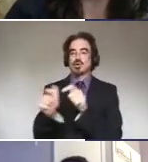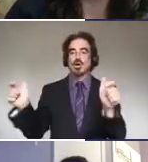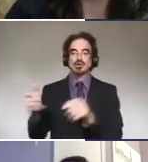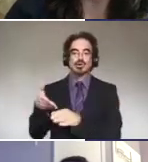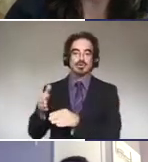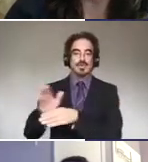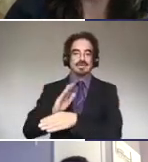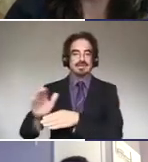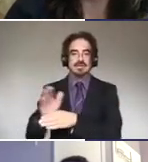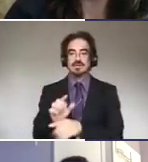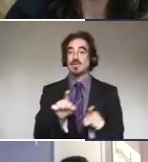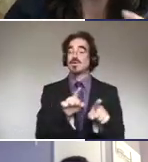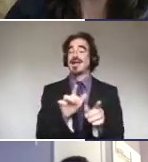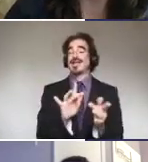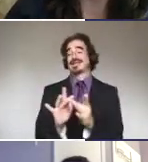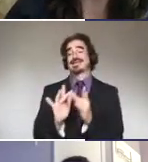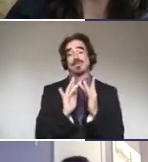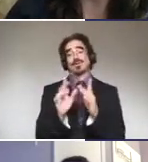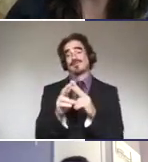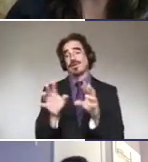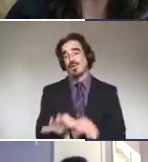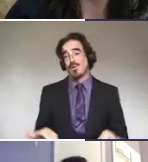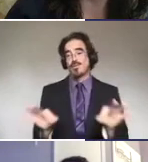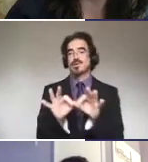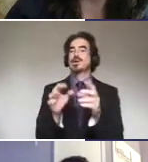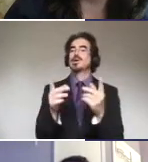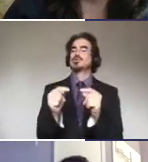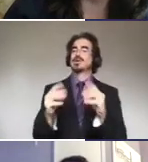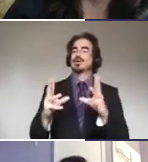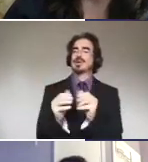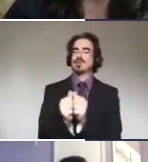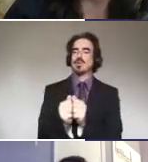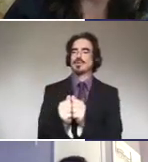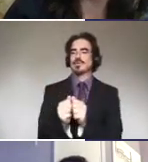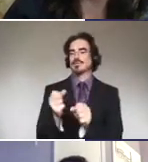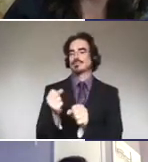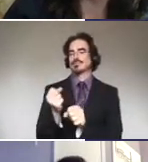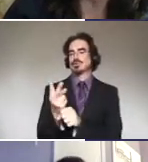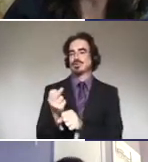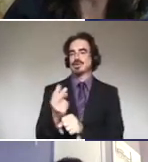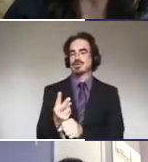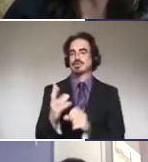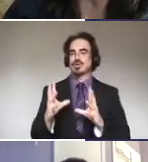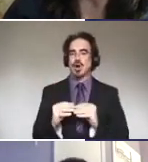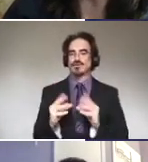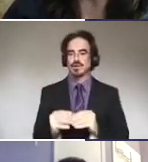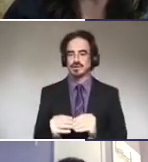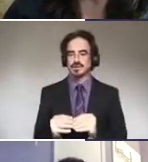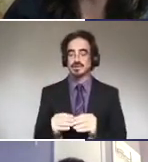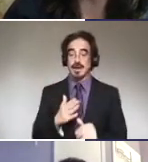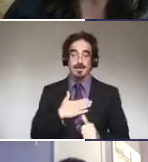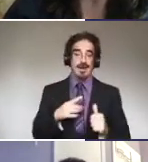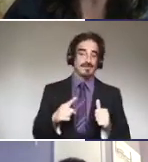important. Um, we now try to meet every two years with the conference. My first conference, um, was